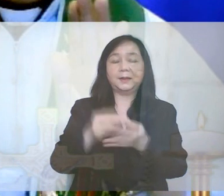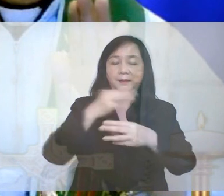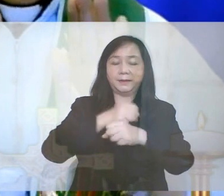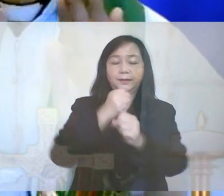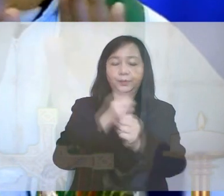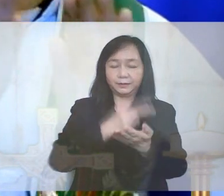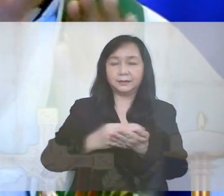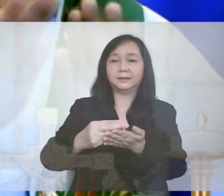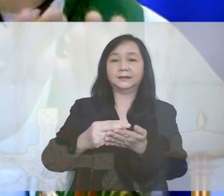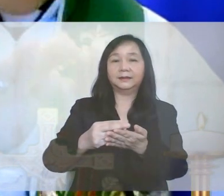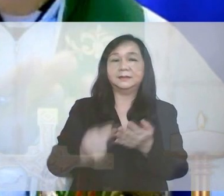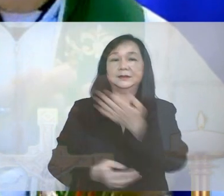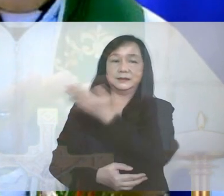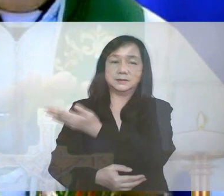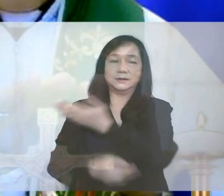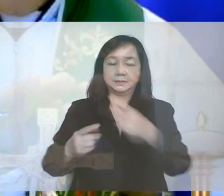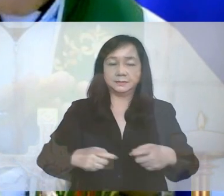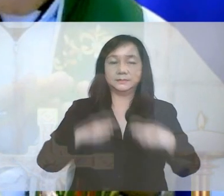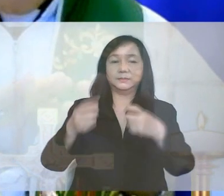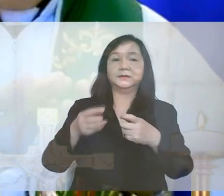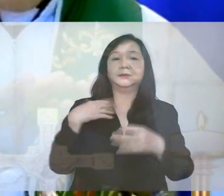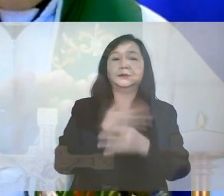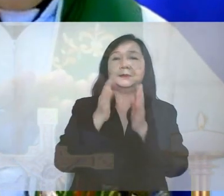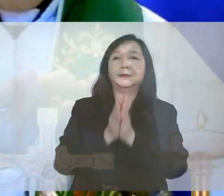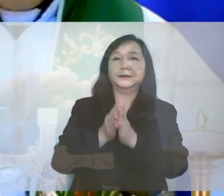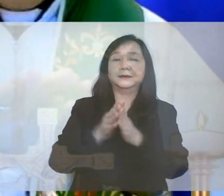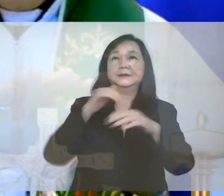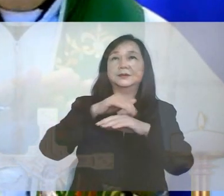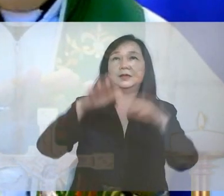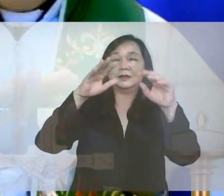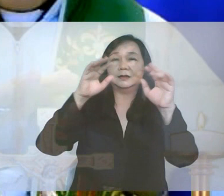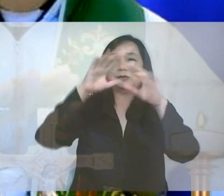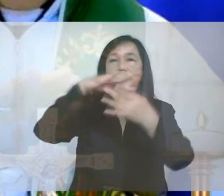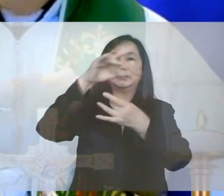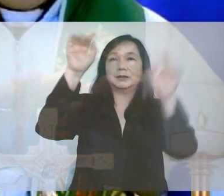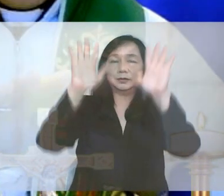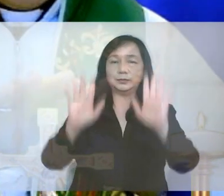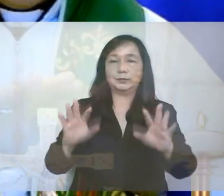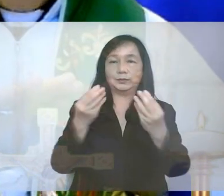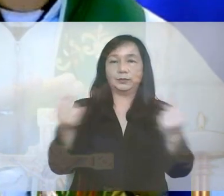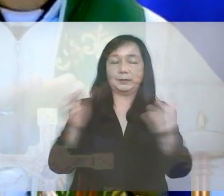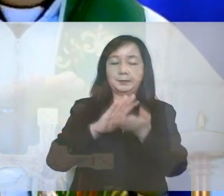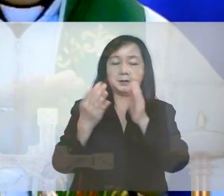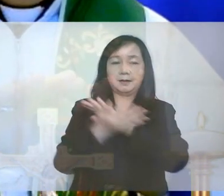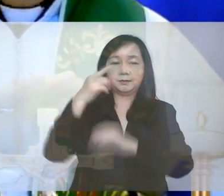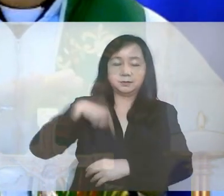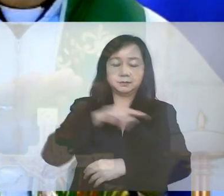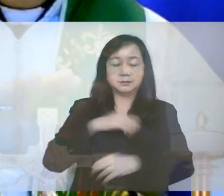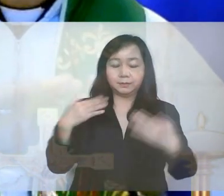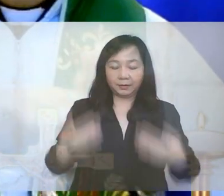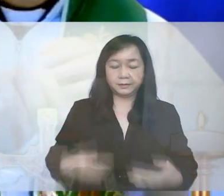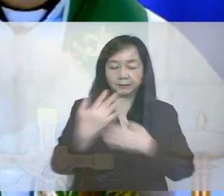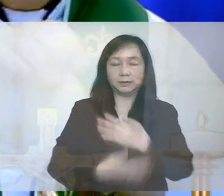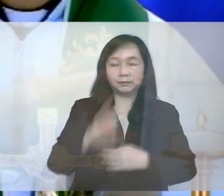holiness. Make holy, therefore, these gifts, we pray, by sending down your Spirit upon them like the dewfall, so that